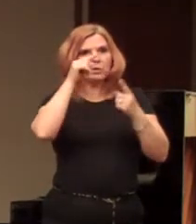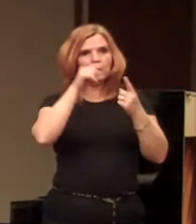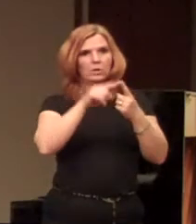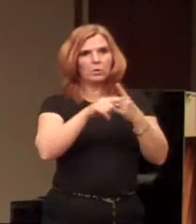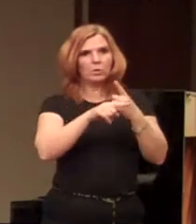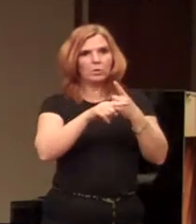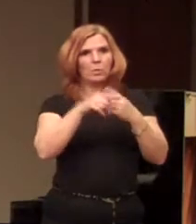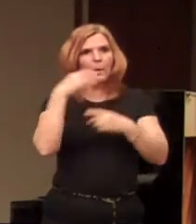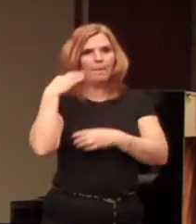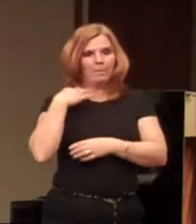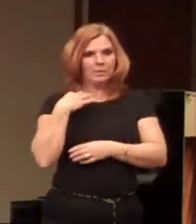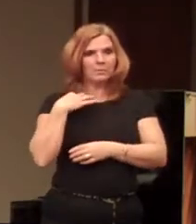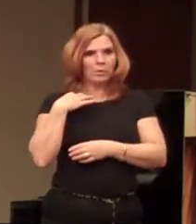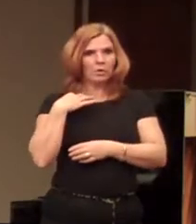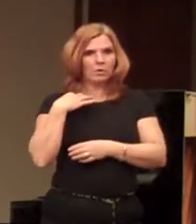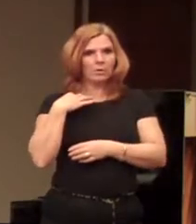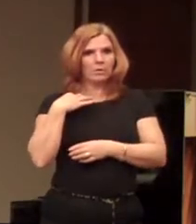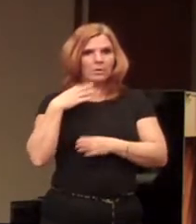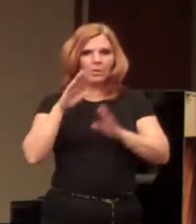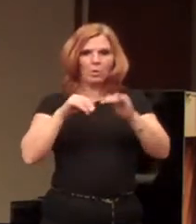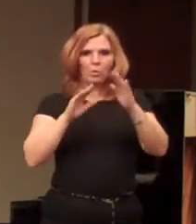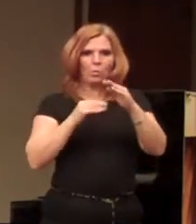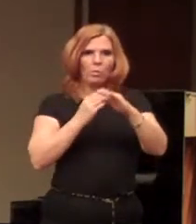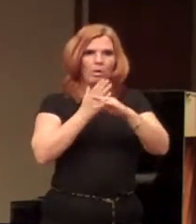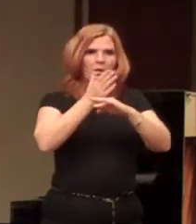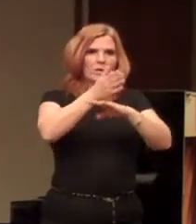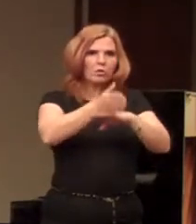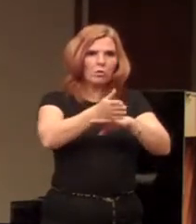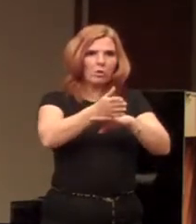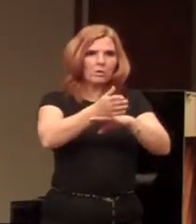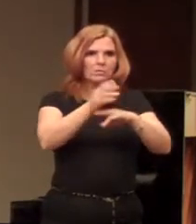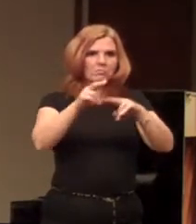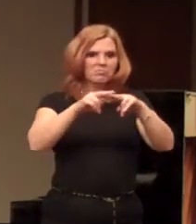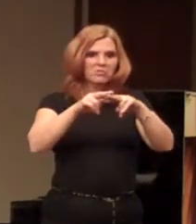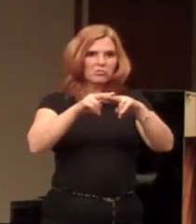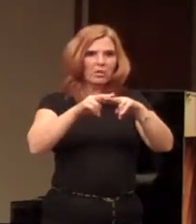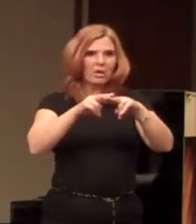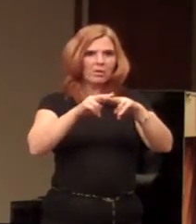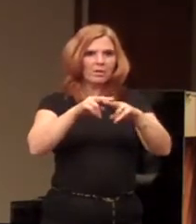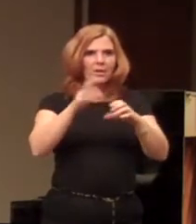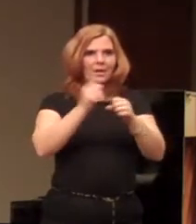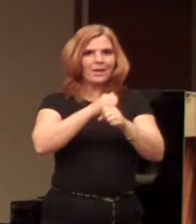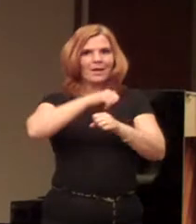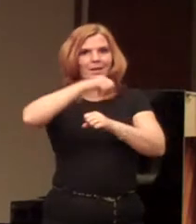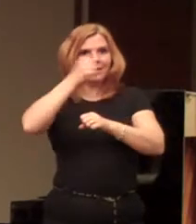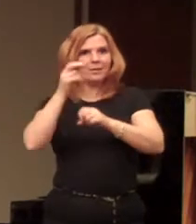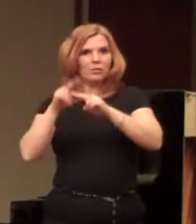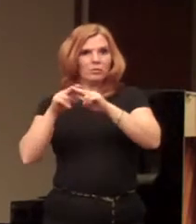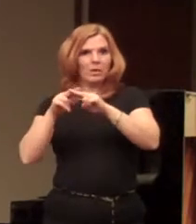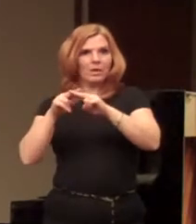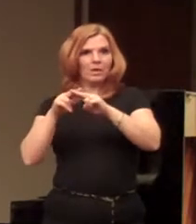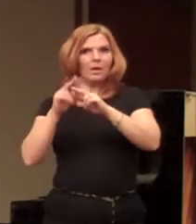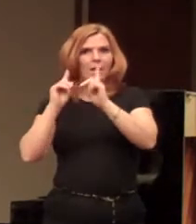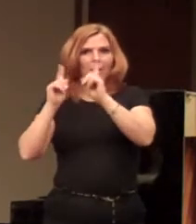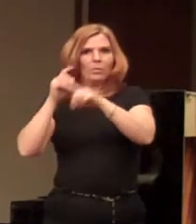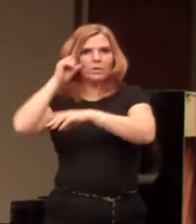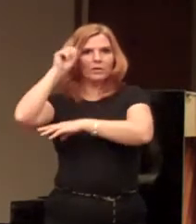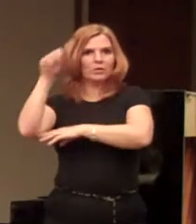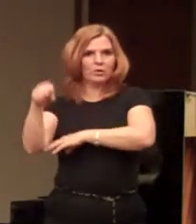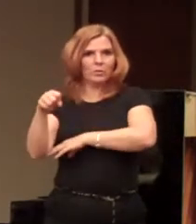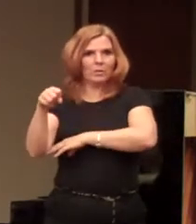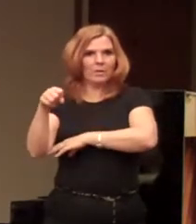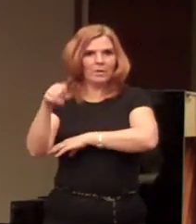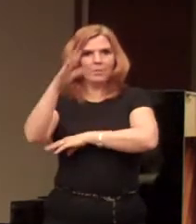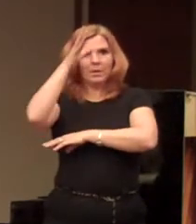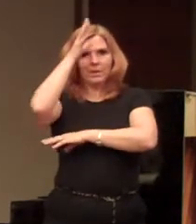Pittsburgh, walked across the tracks, got another train, came right into Steubenville, Ohio, and got off. My